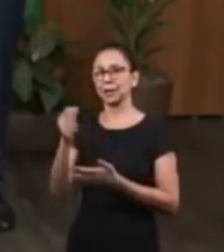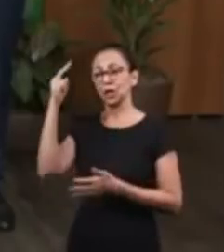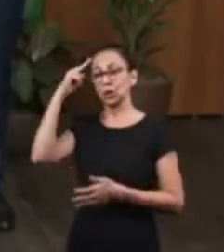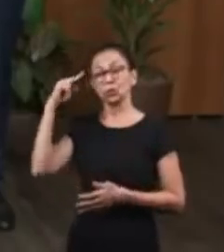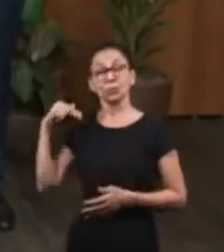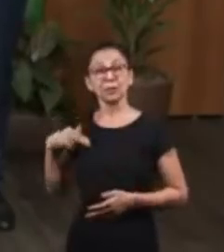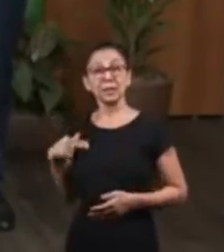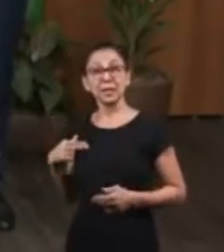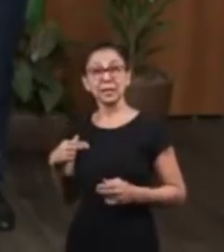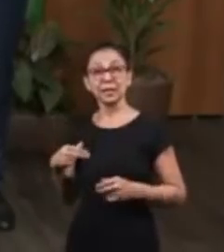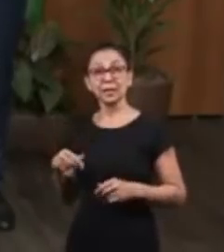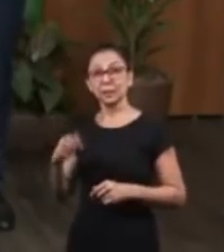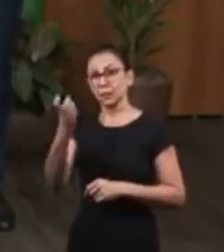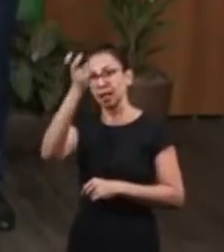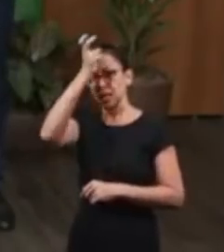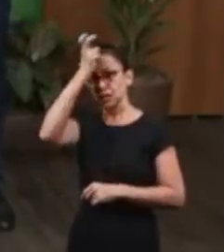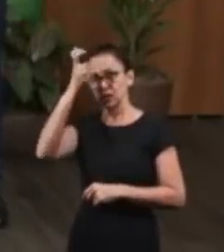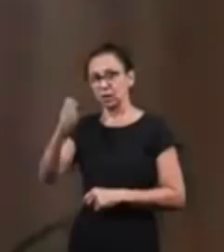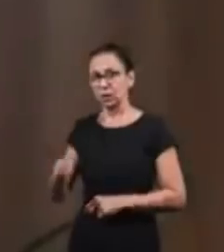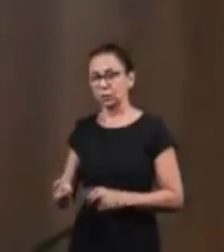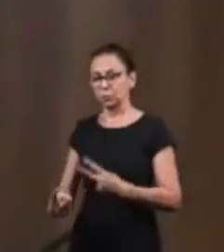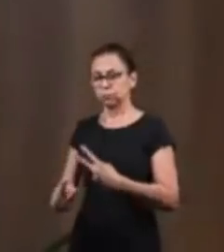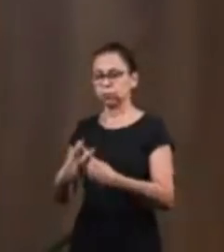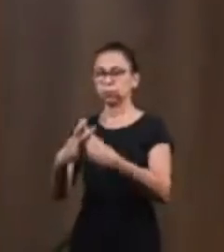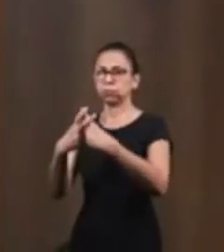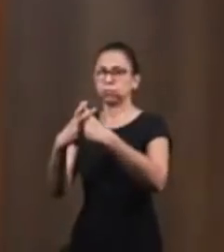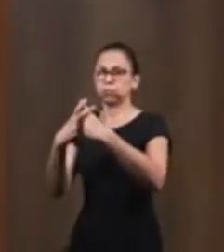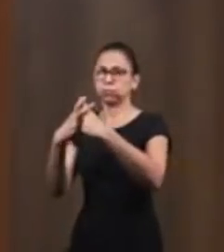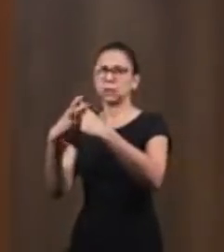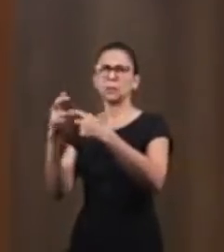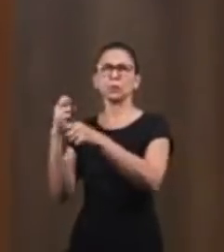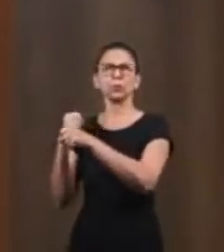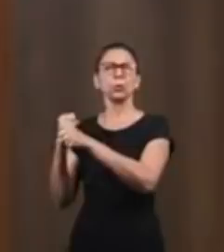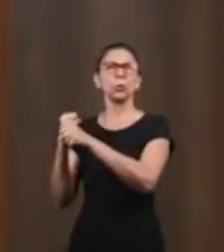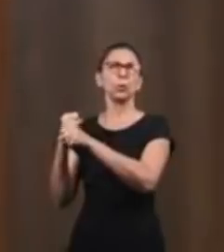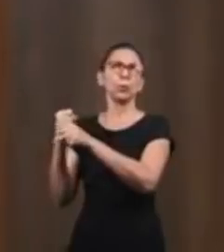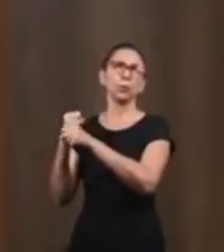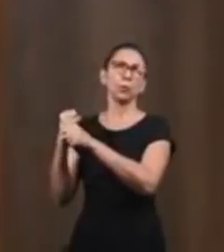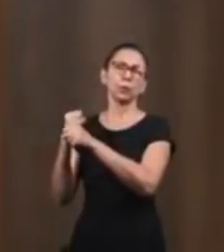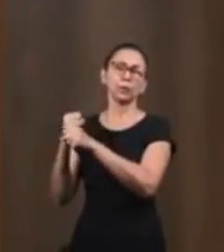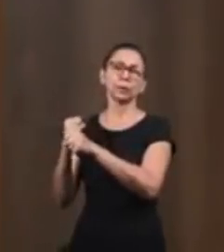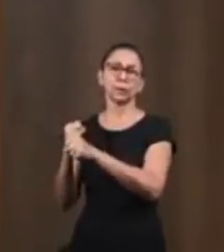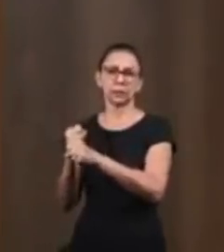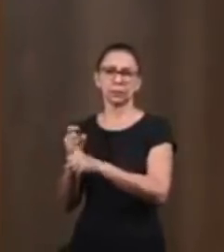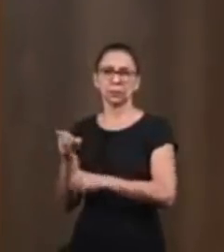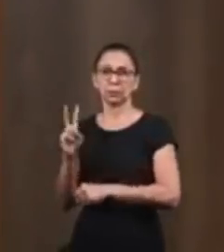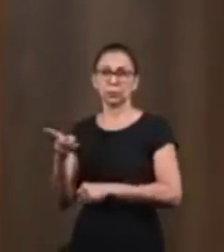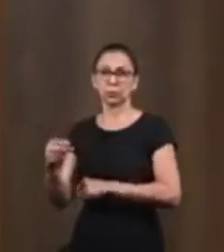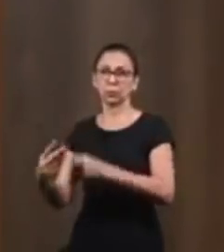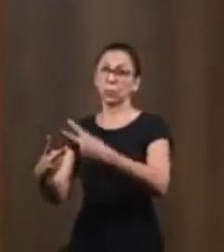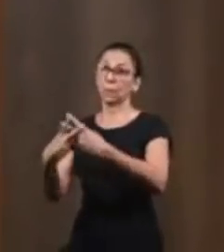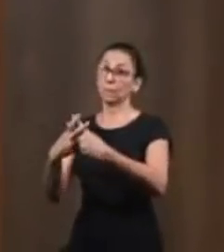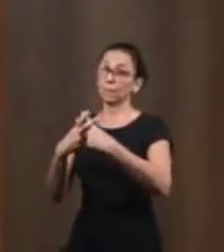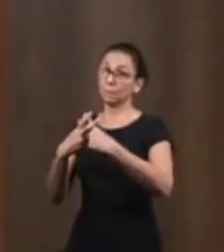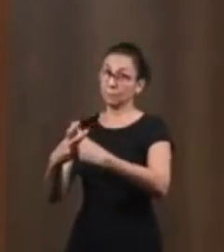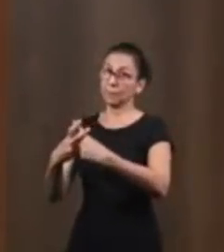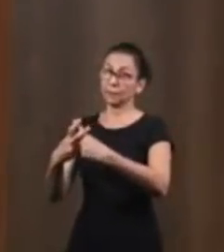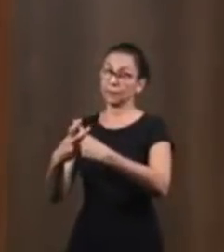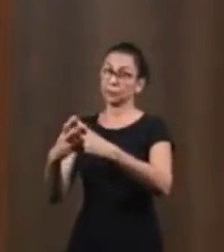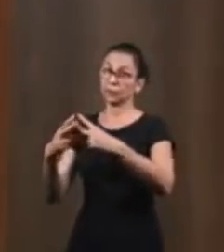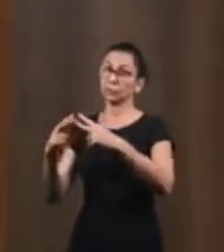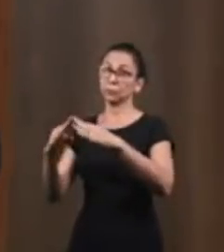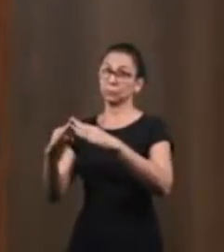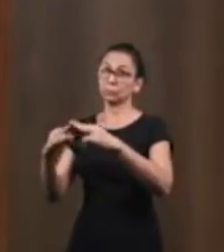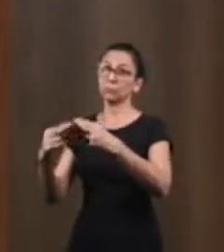prison in Egypt. Two years passed, and then Joseph was still in prison. But then,